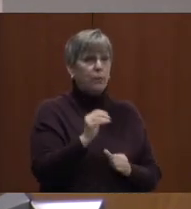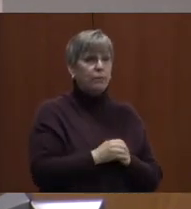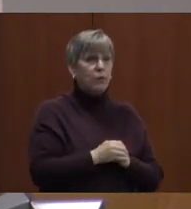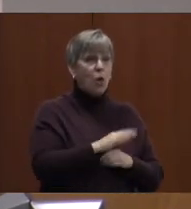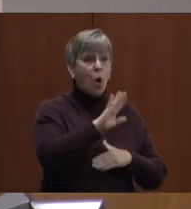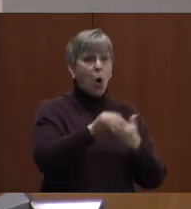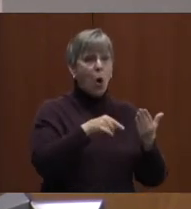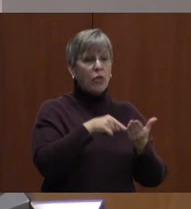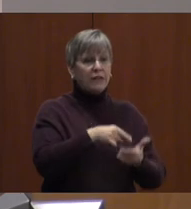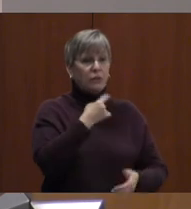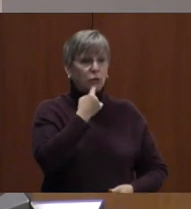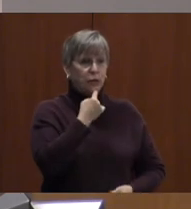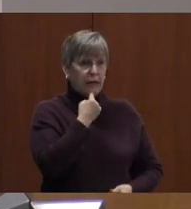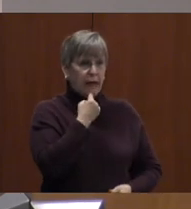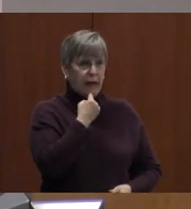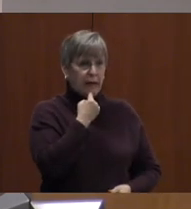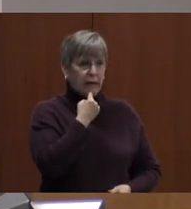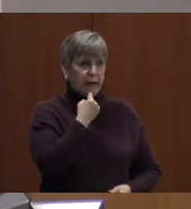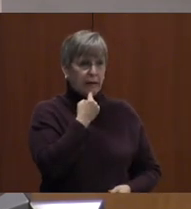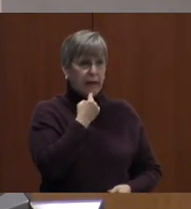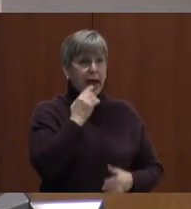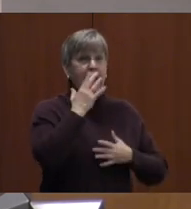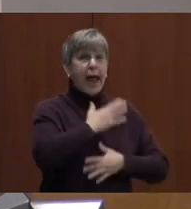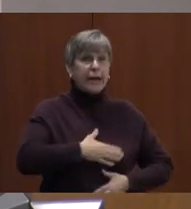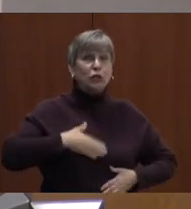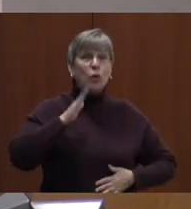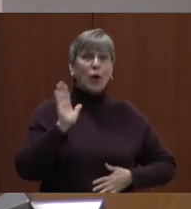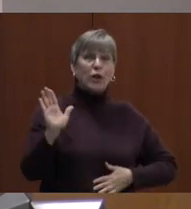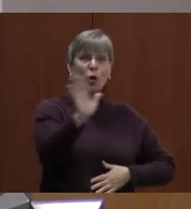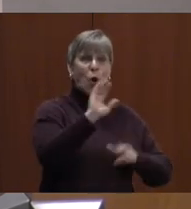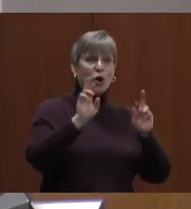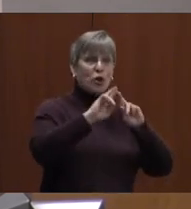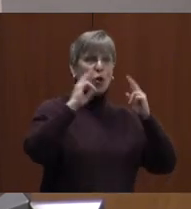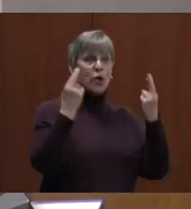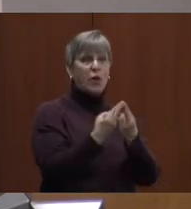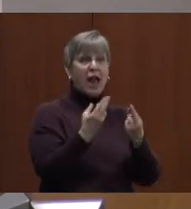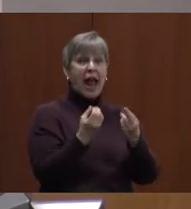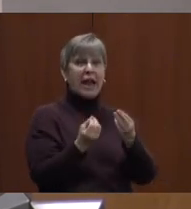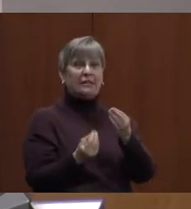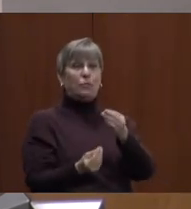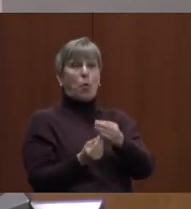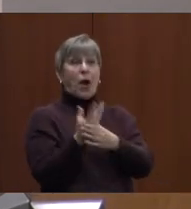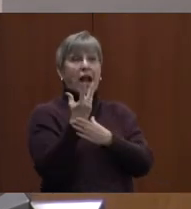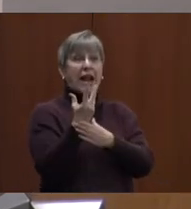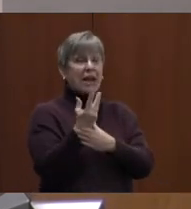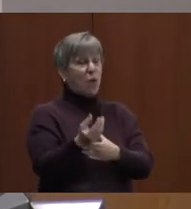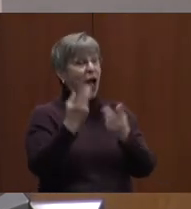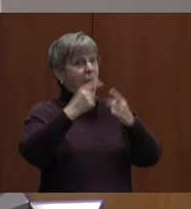all this to say, enjoy your doughnut, and spring is right around the corner.